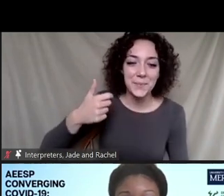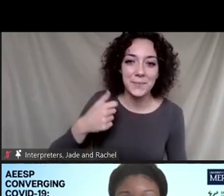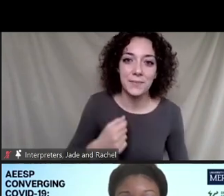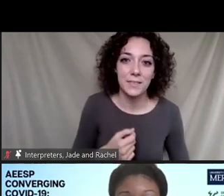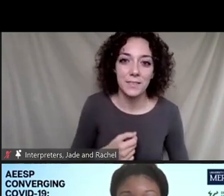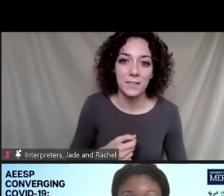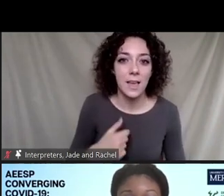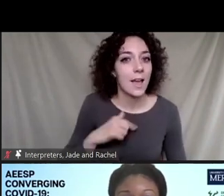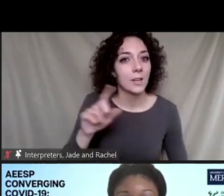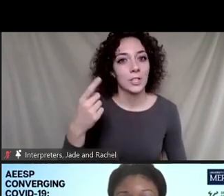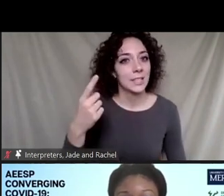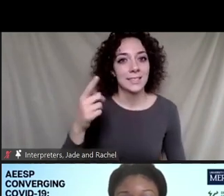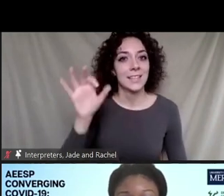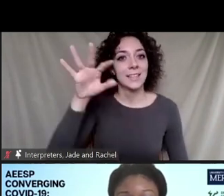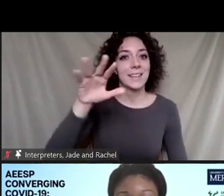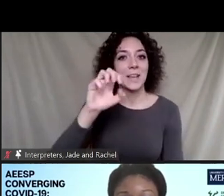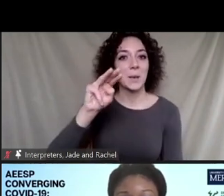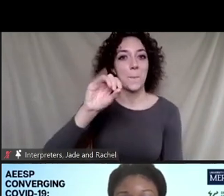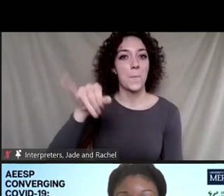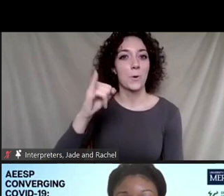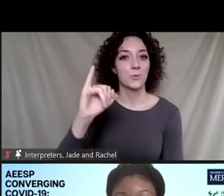I was just giving an emoji in real life.